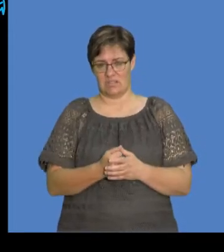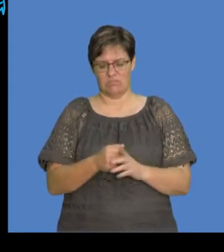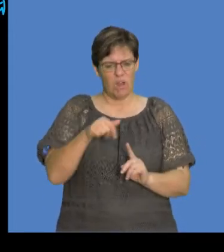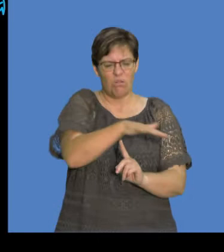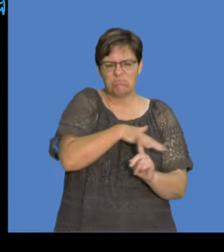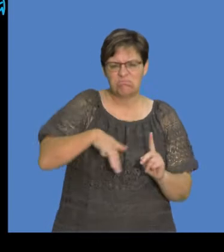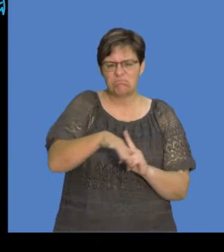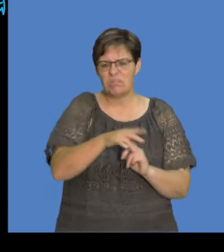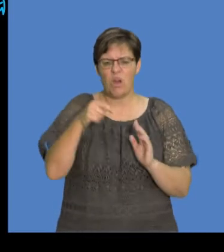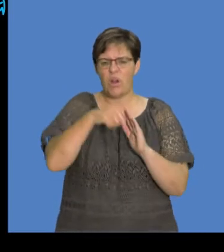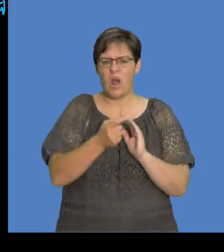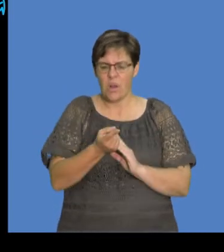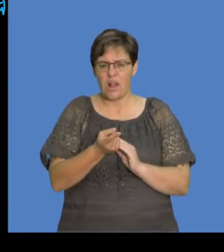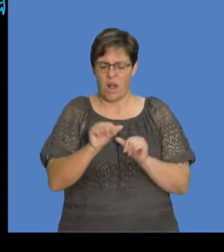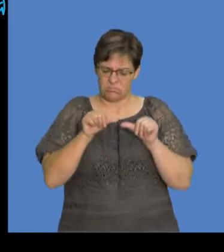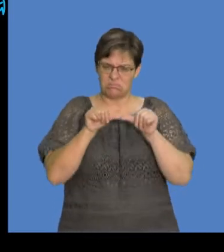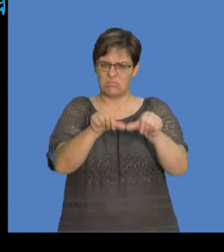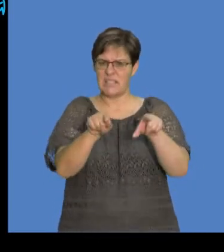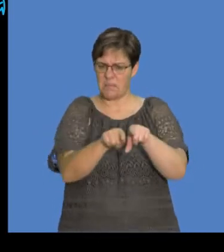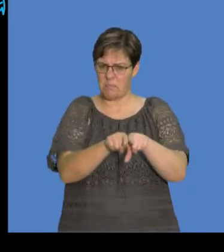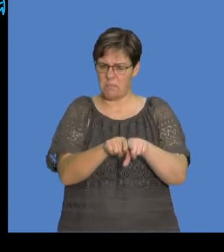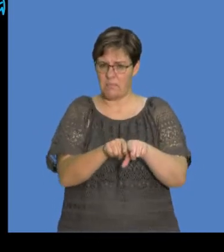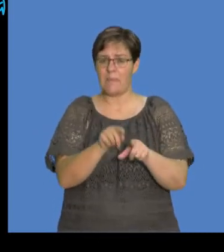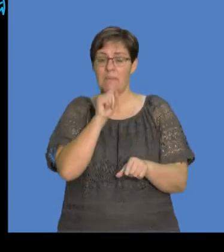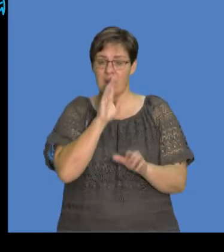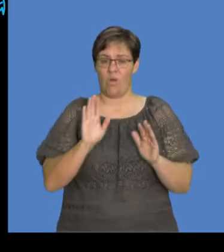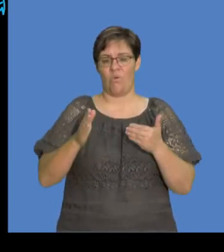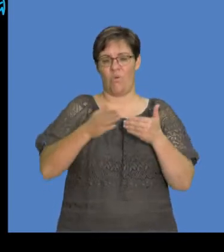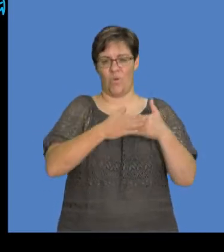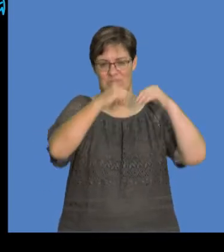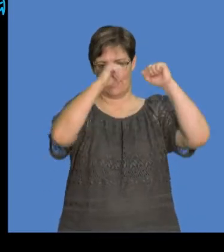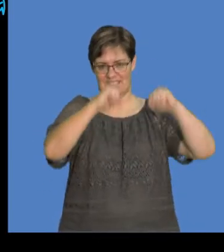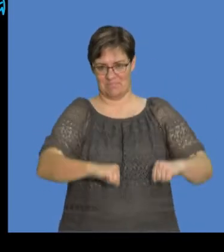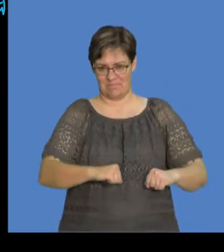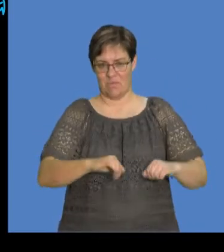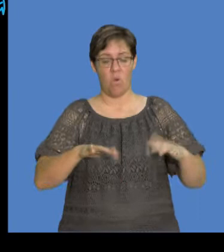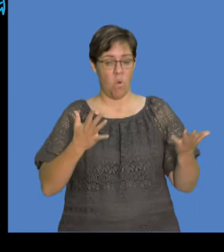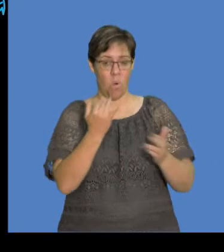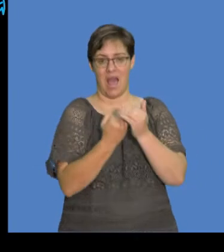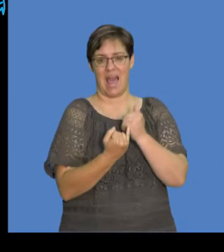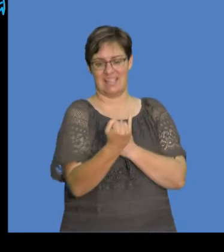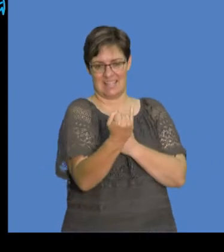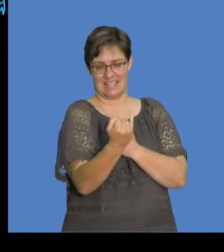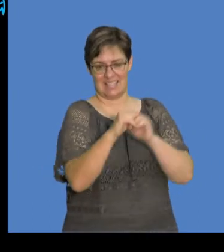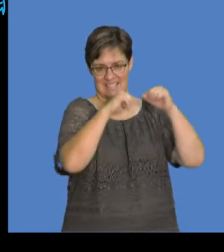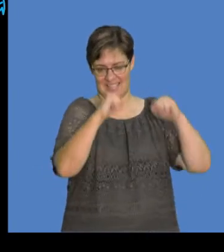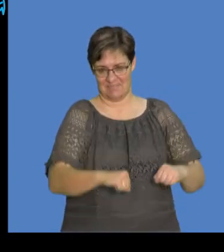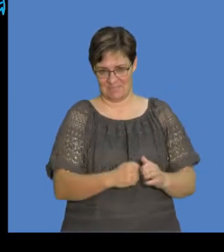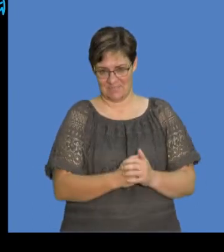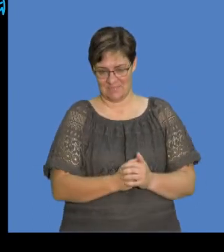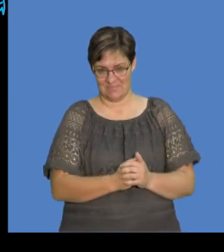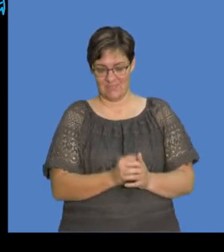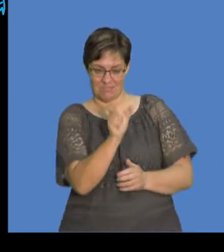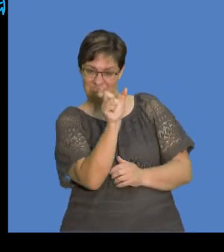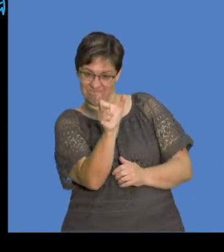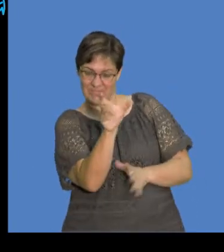conditions does the total charge remain constant? It should be in a closed system or in an isolated system. So this